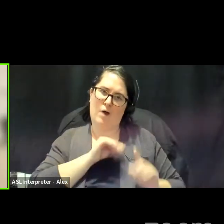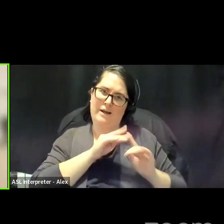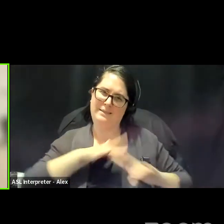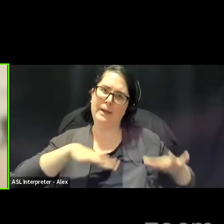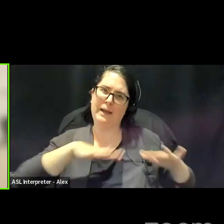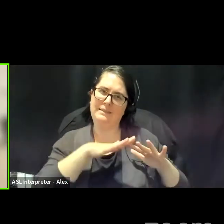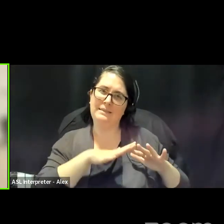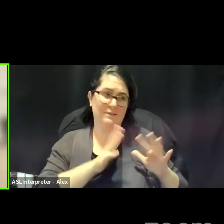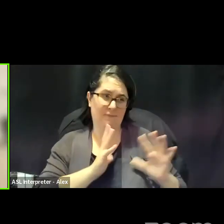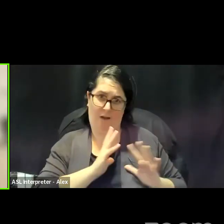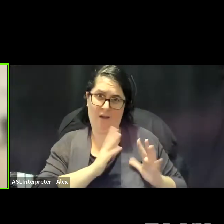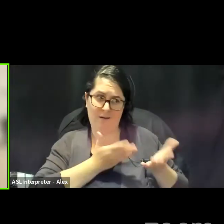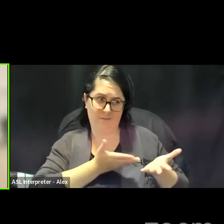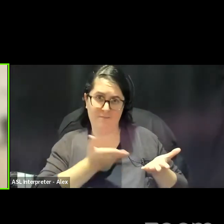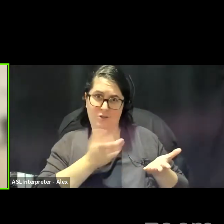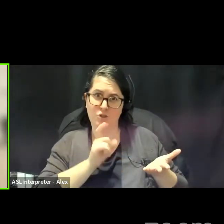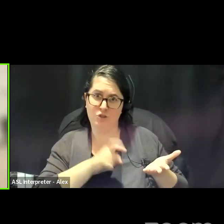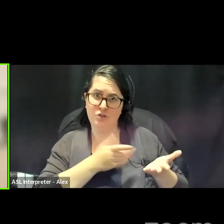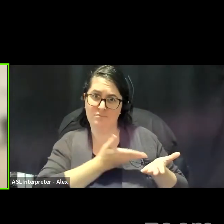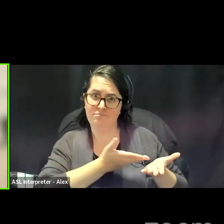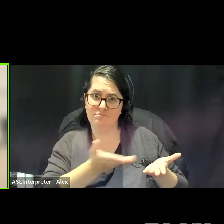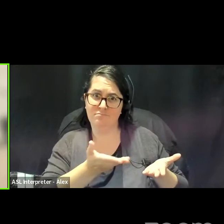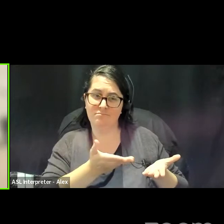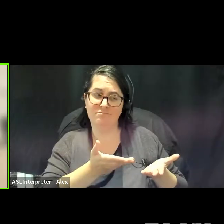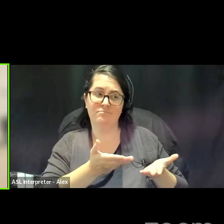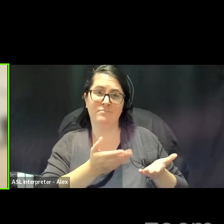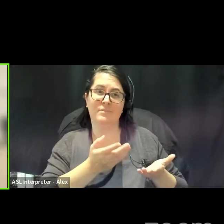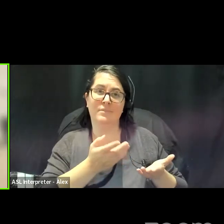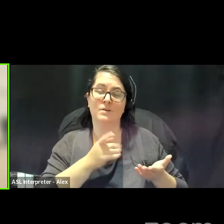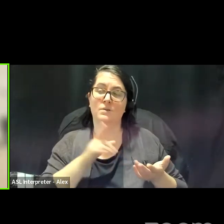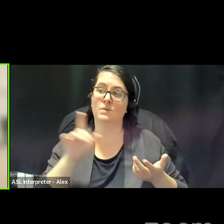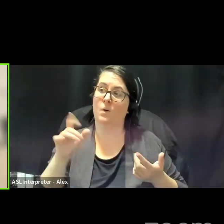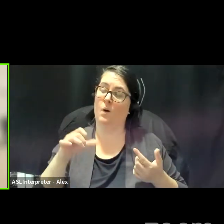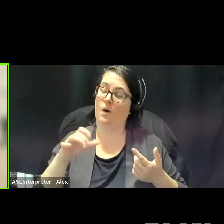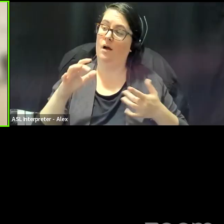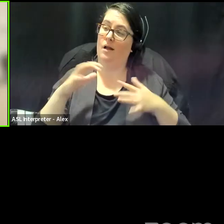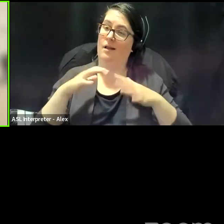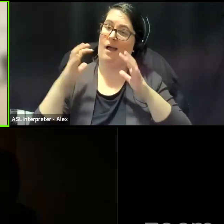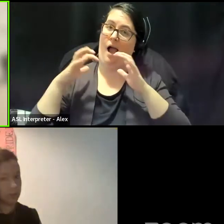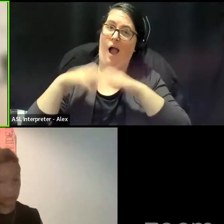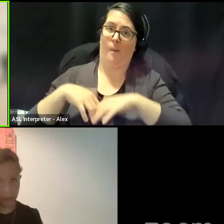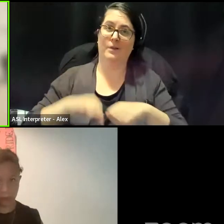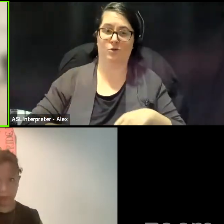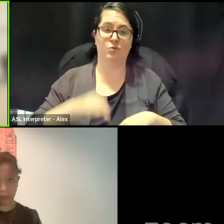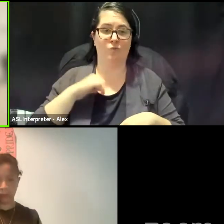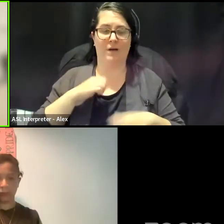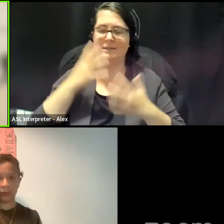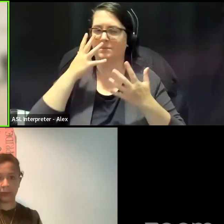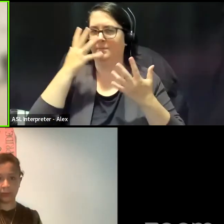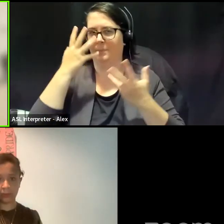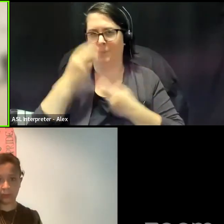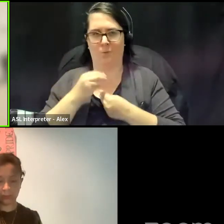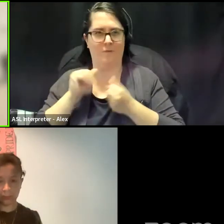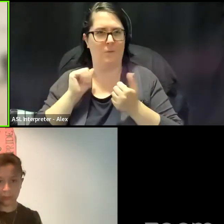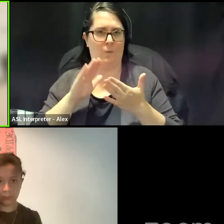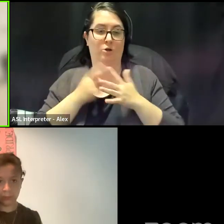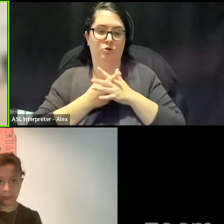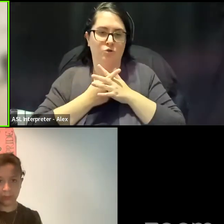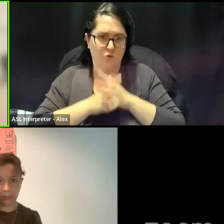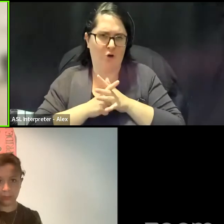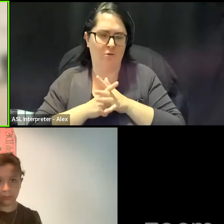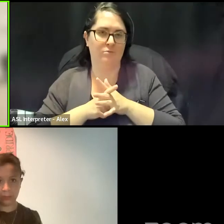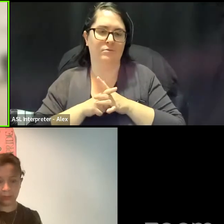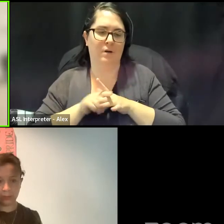and, um, you know, abolition pride is, you know, is a beautiful way to, to begin that, um,